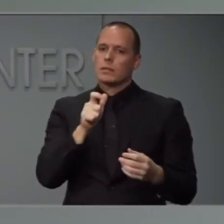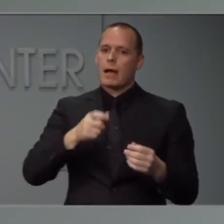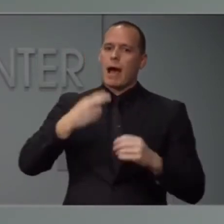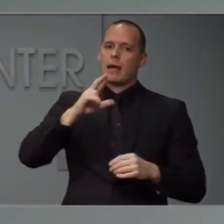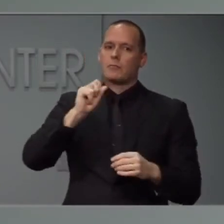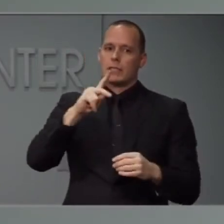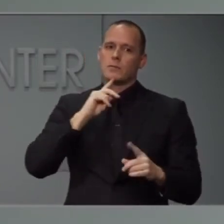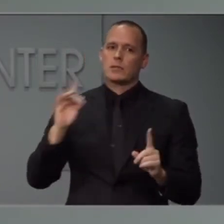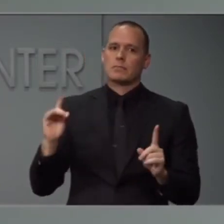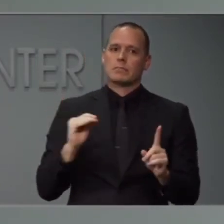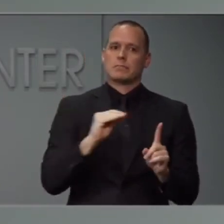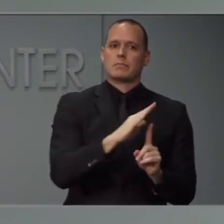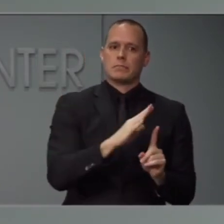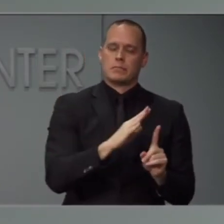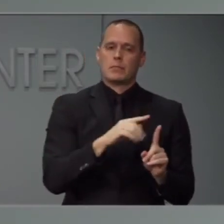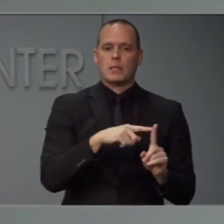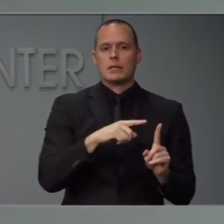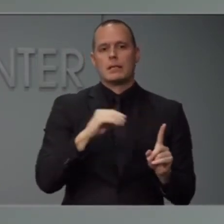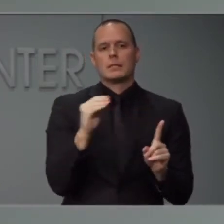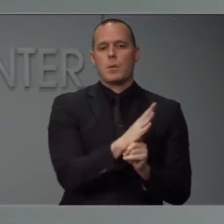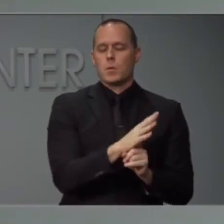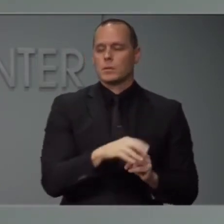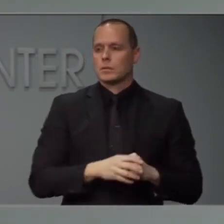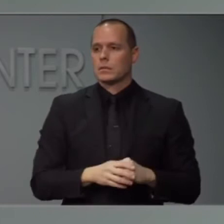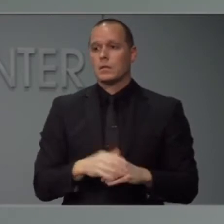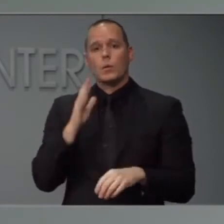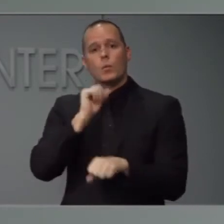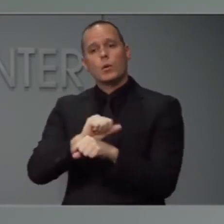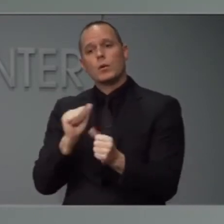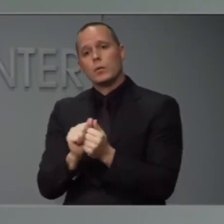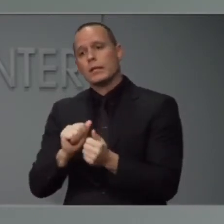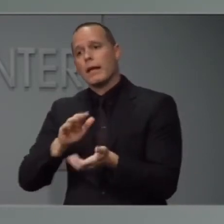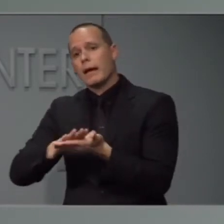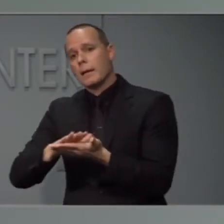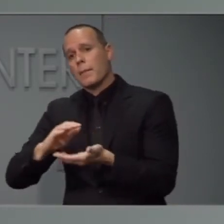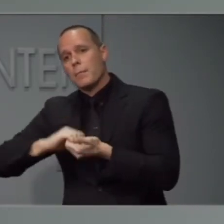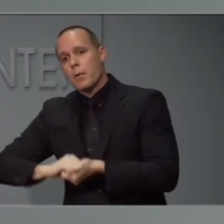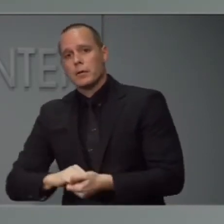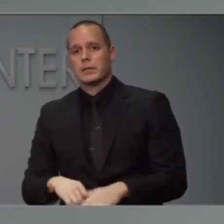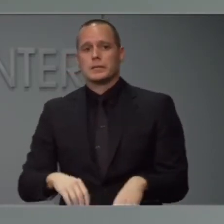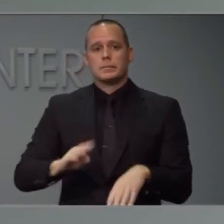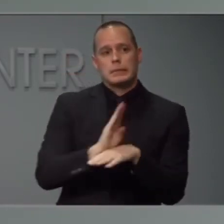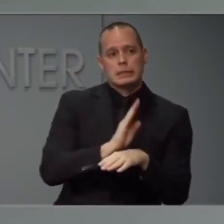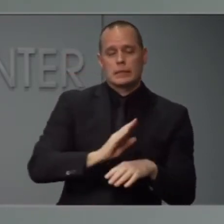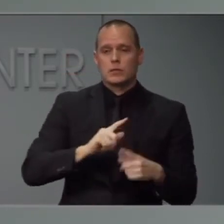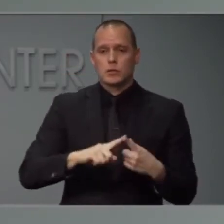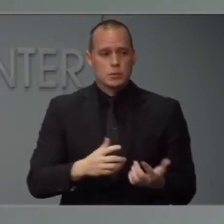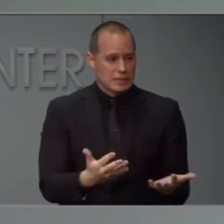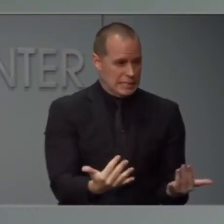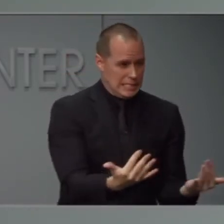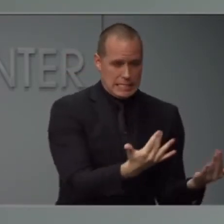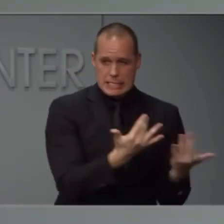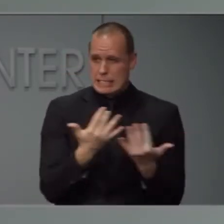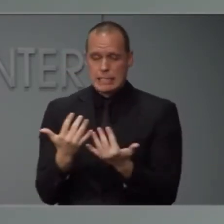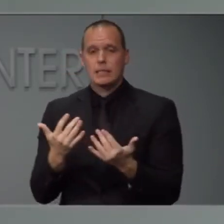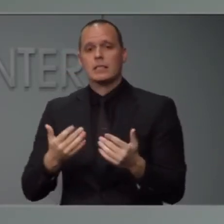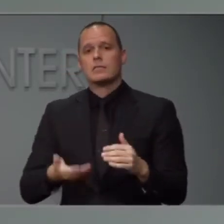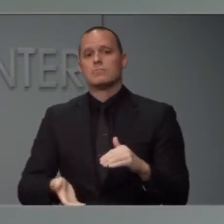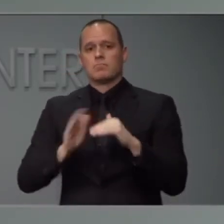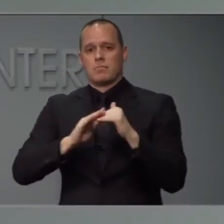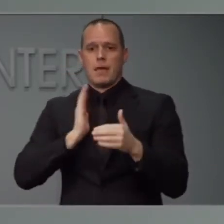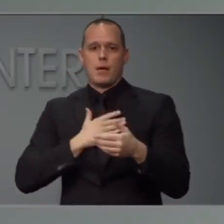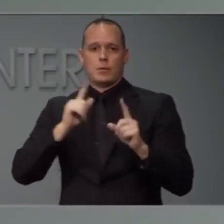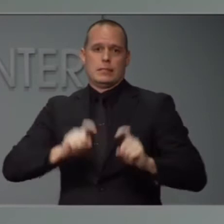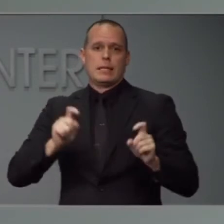to work with our federal government, with academic partners and others to further ramp up our testing ability as we go forward.